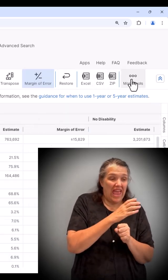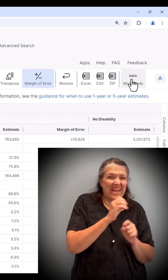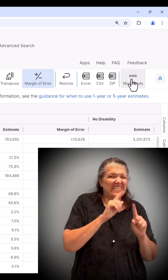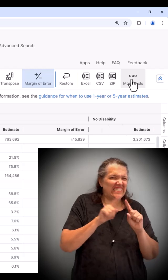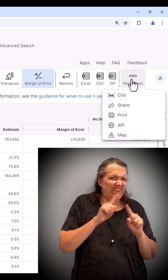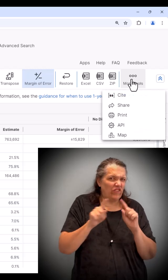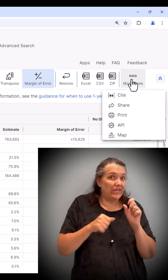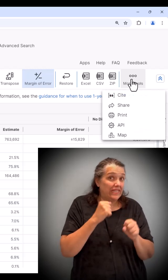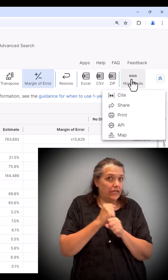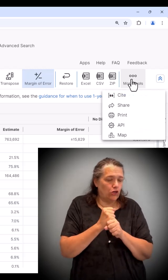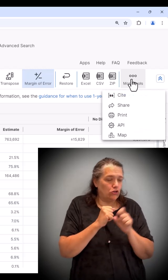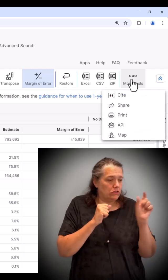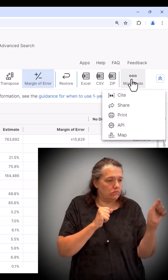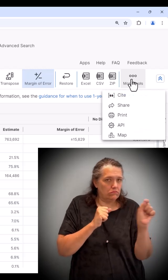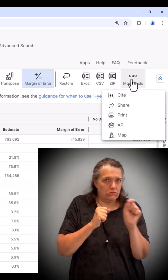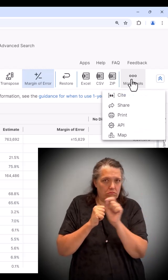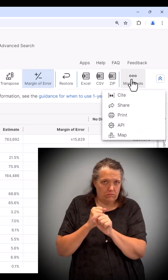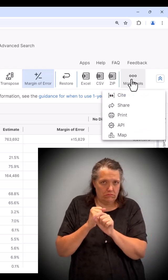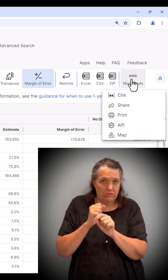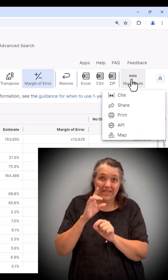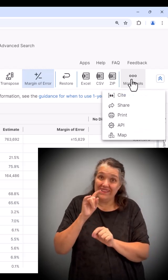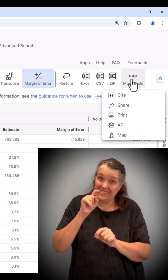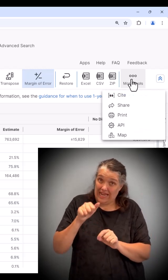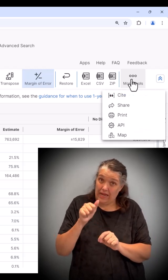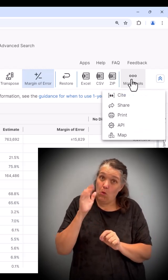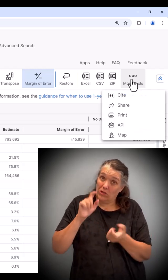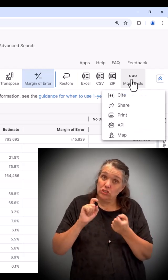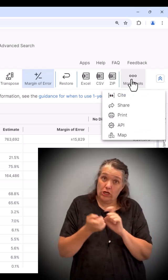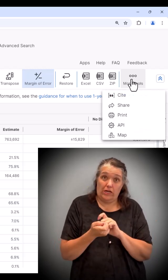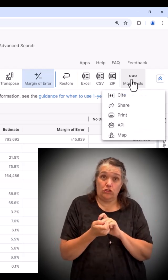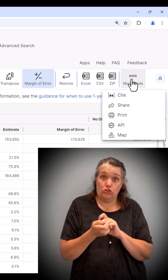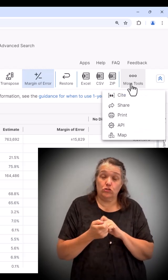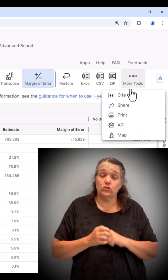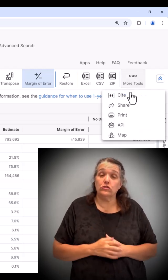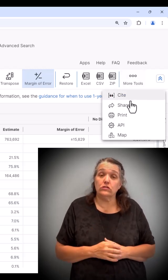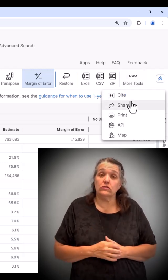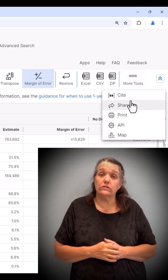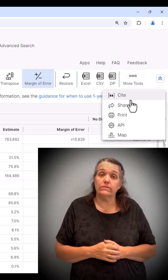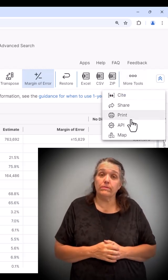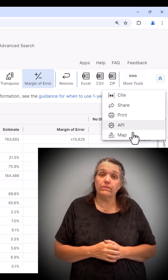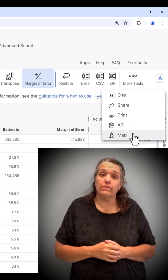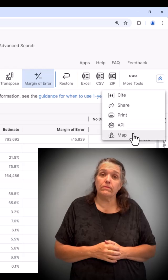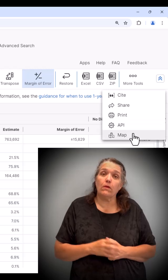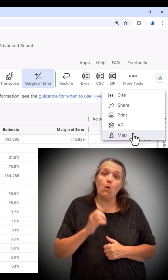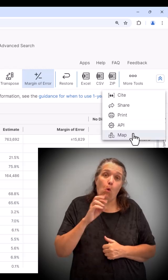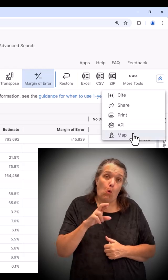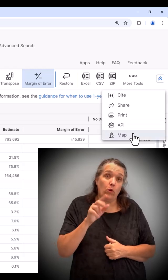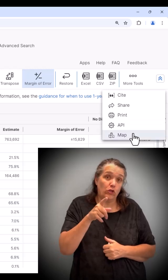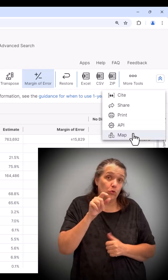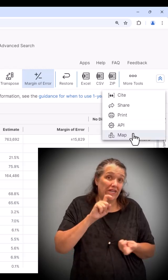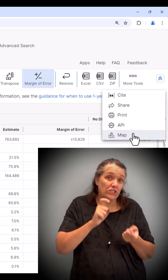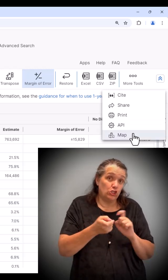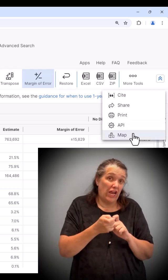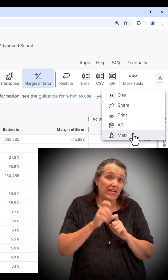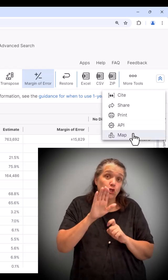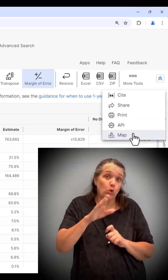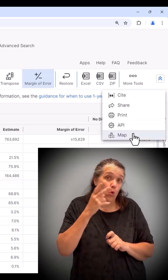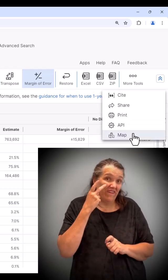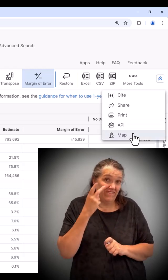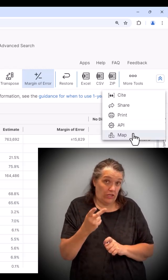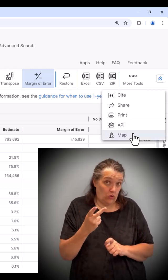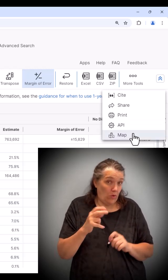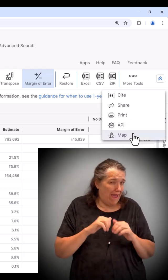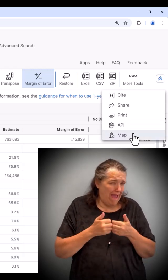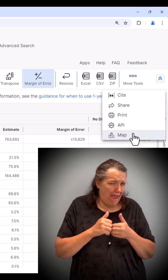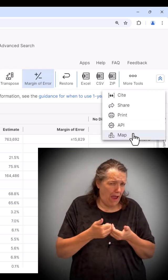You can also change your view by going to the tabs above the table and select more tools and then select map.